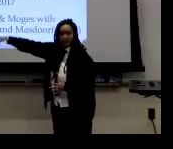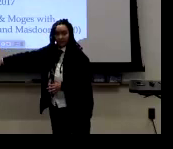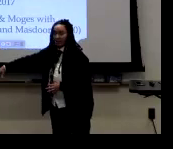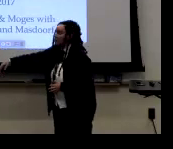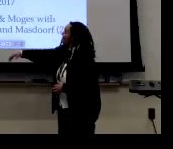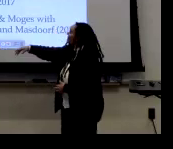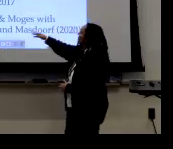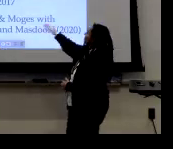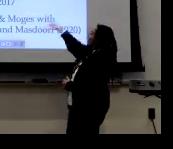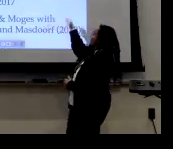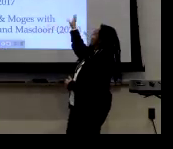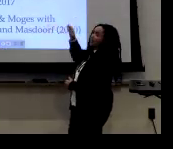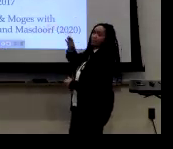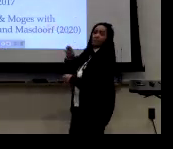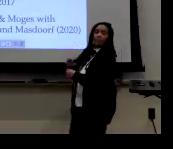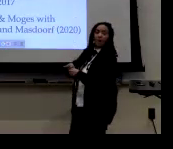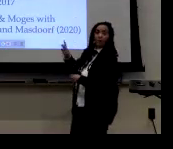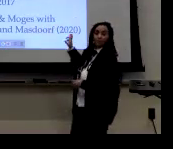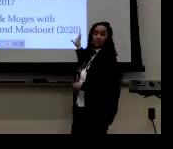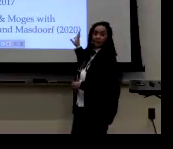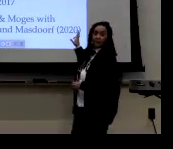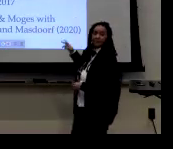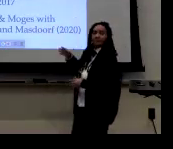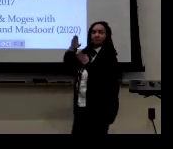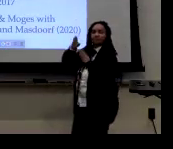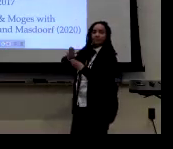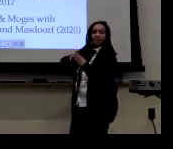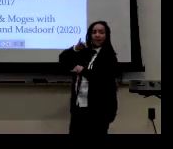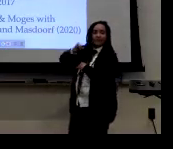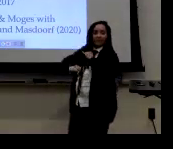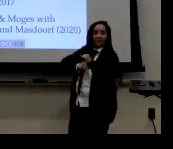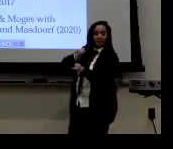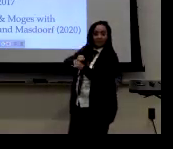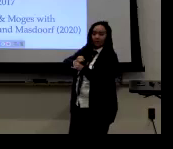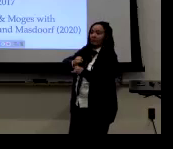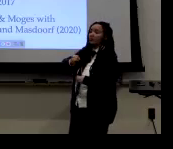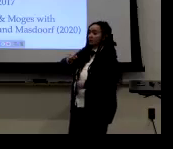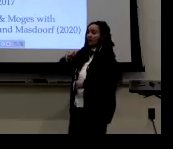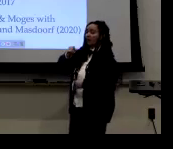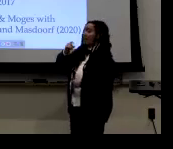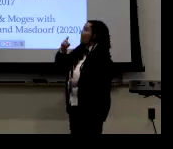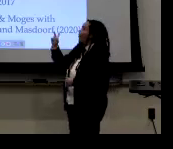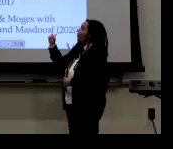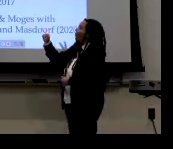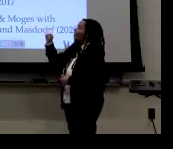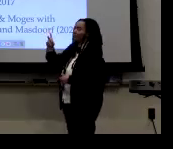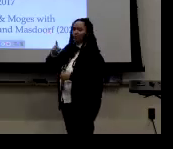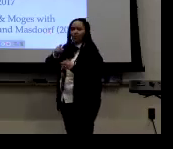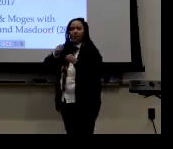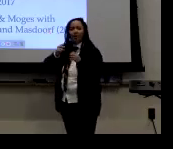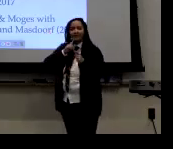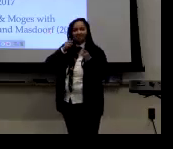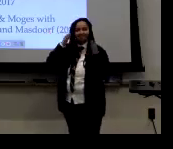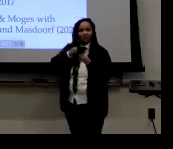And this first column is America. And on the right, that's more international. So